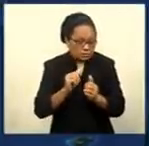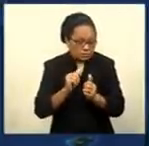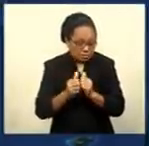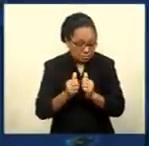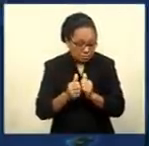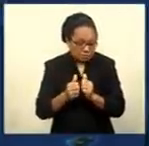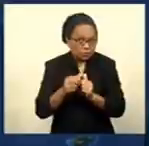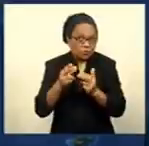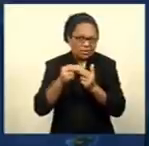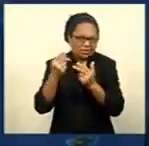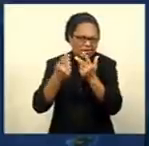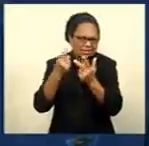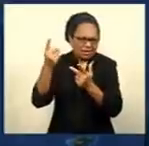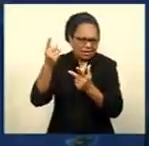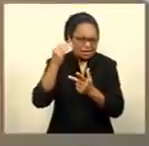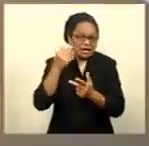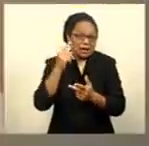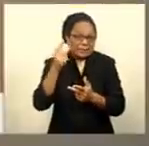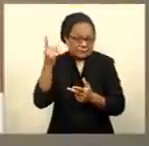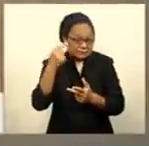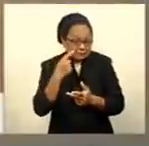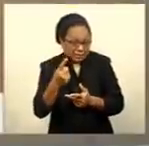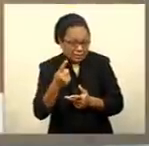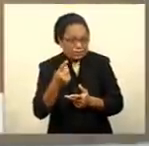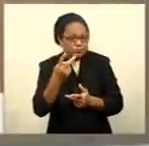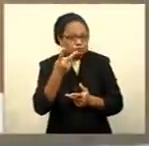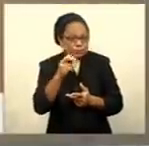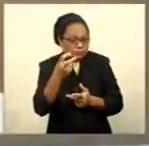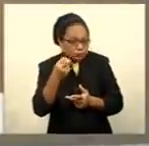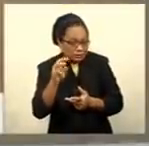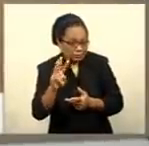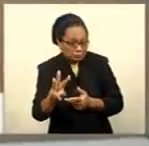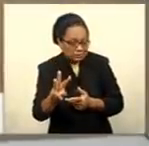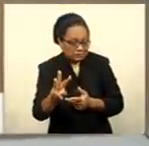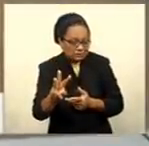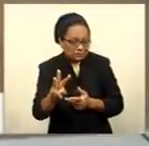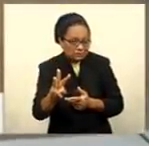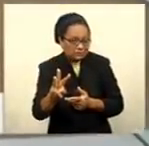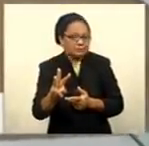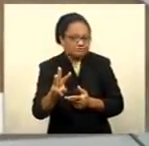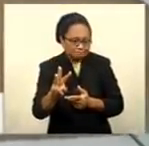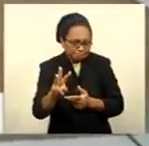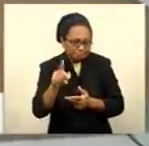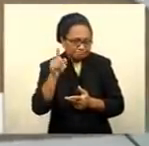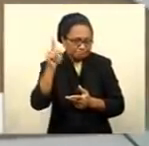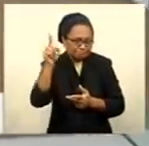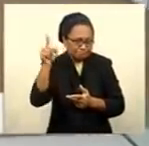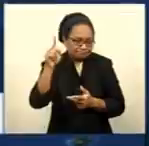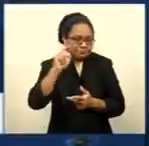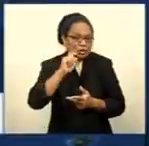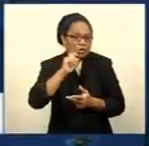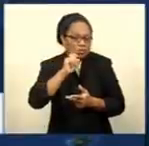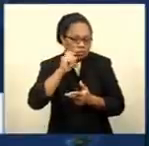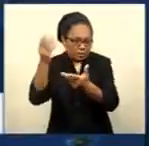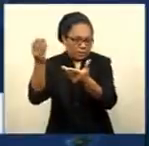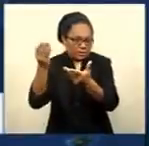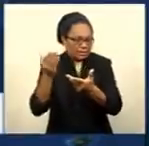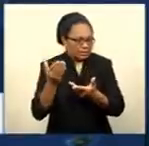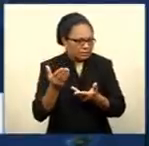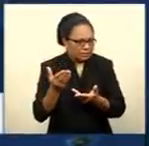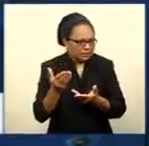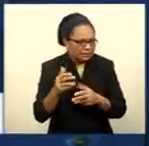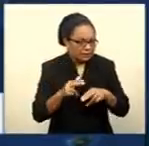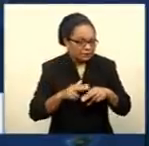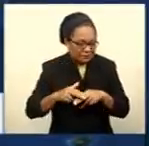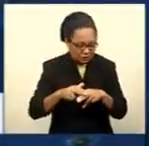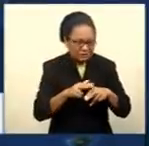that come 2023, they are adamant to sort of give Fiji the first right of refusal to